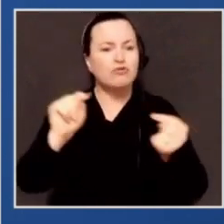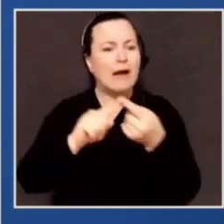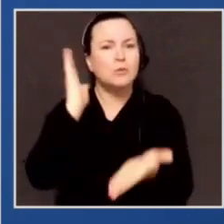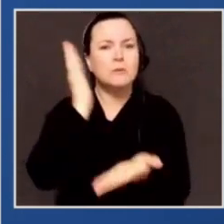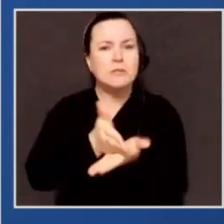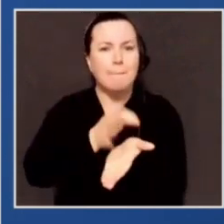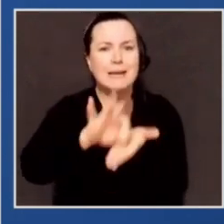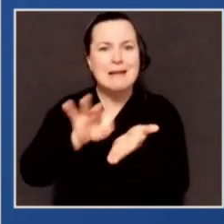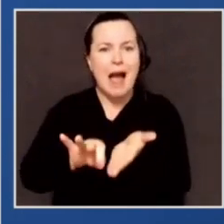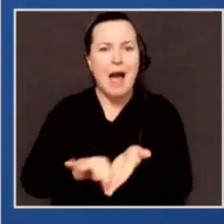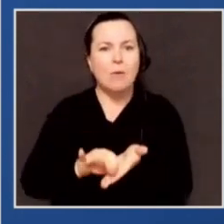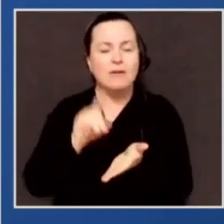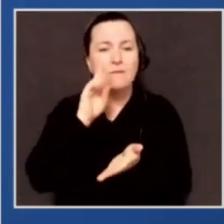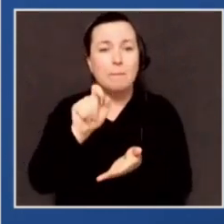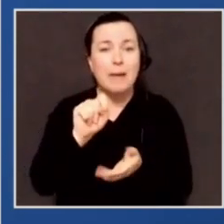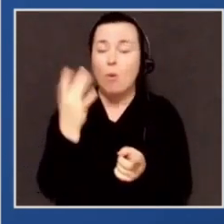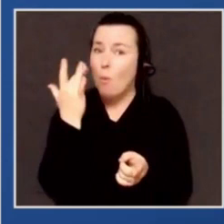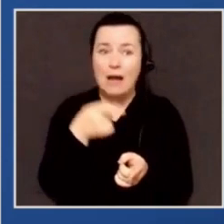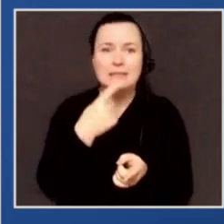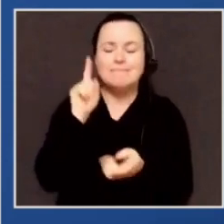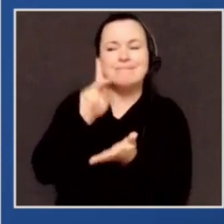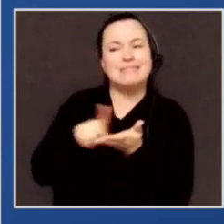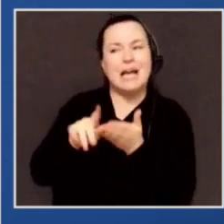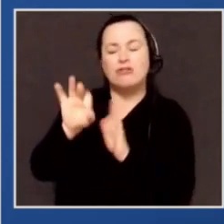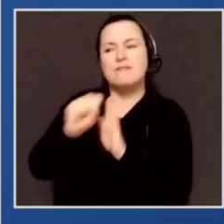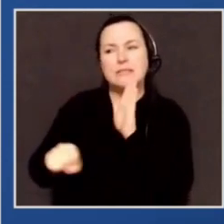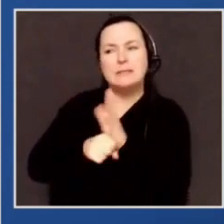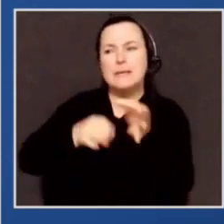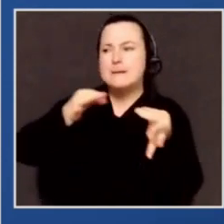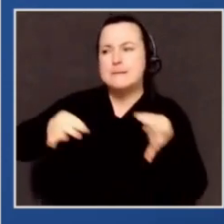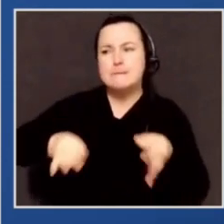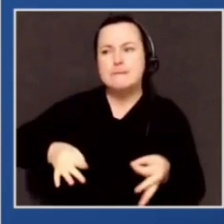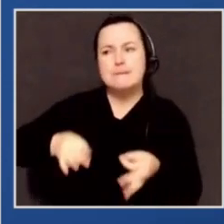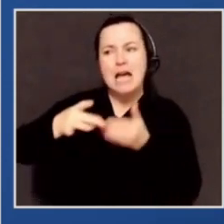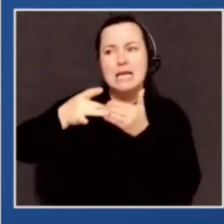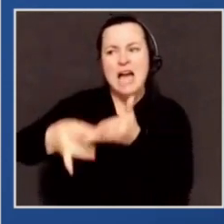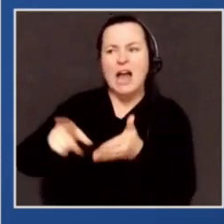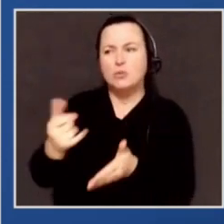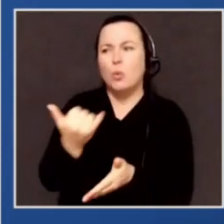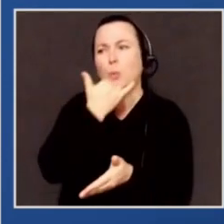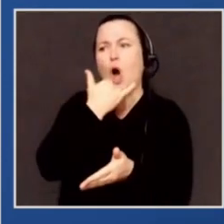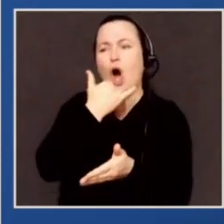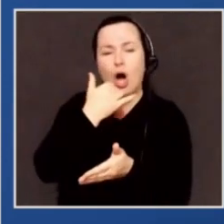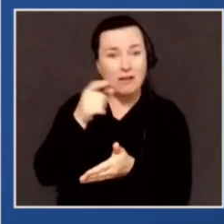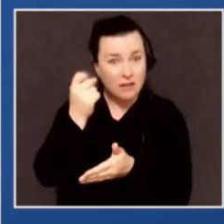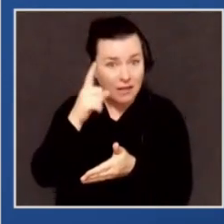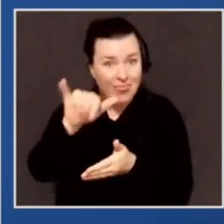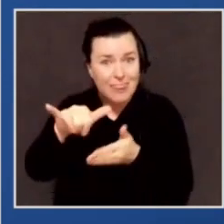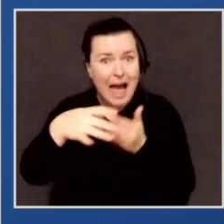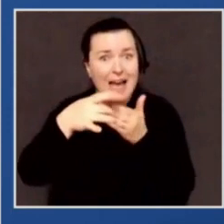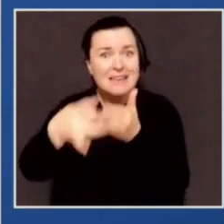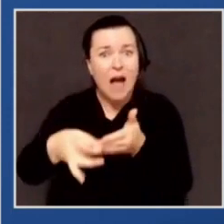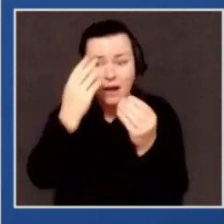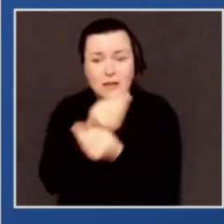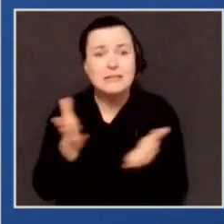arguing that the Secretary of State had given inadequate guidance on ballot counting. That guidance, by the way, had been issued in February